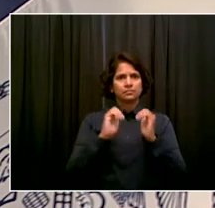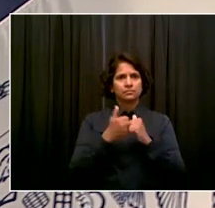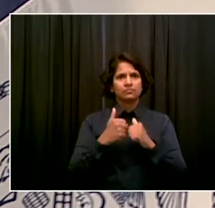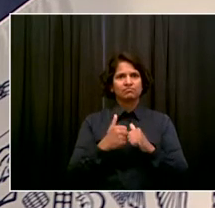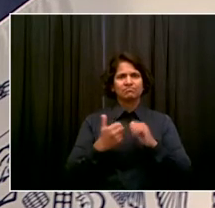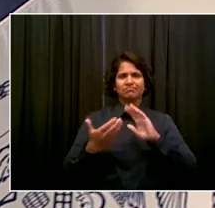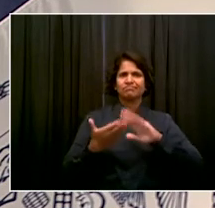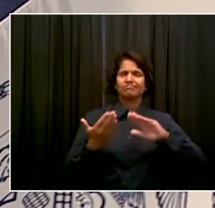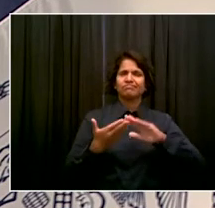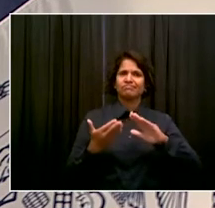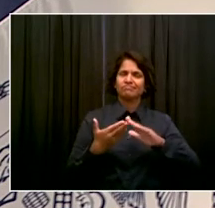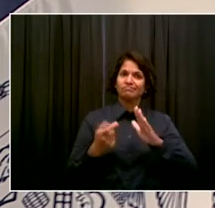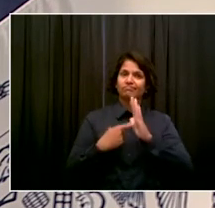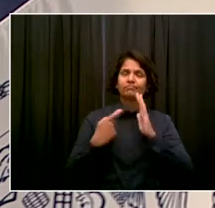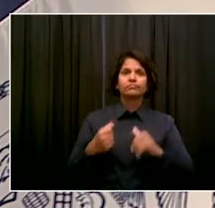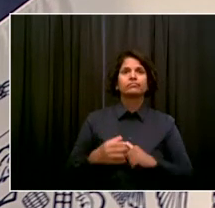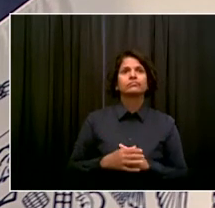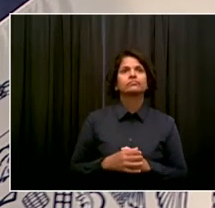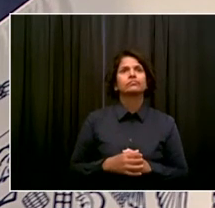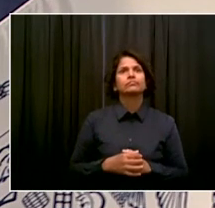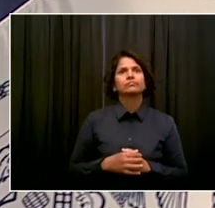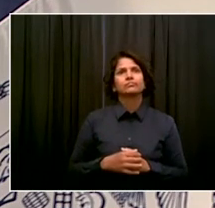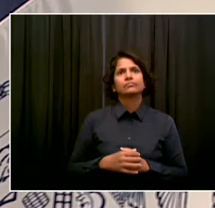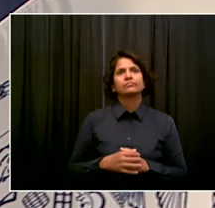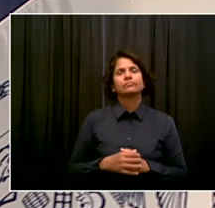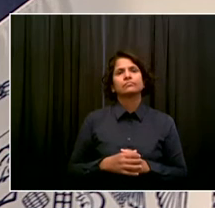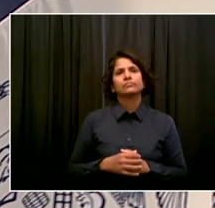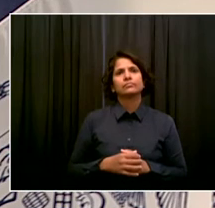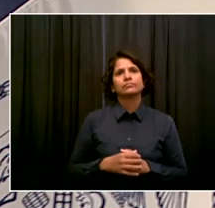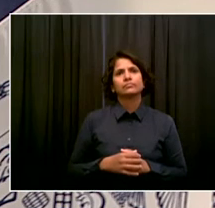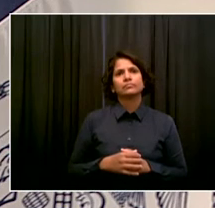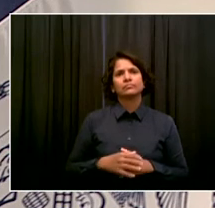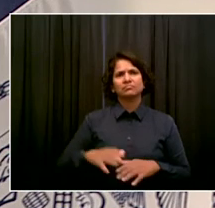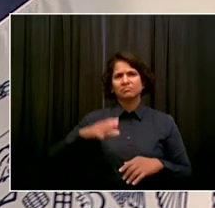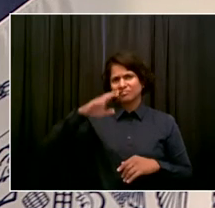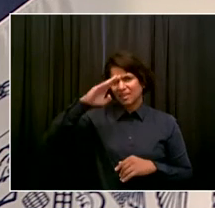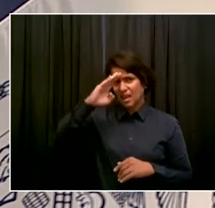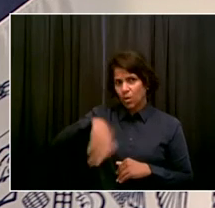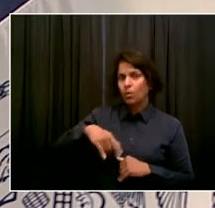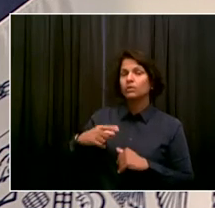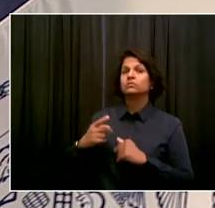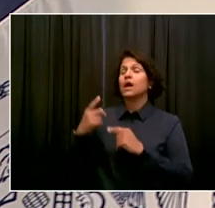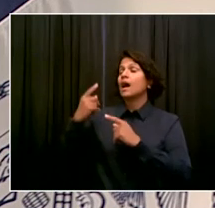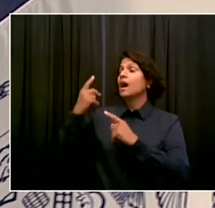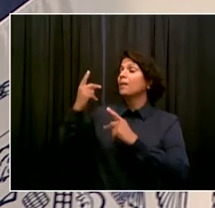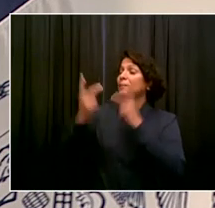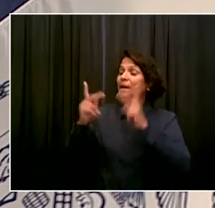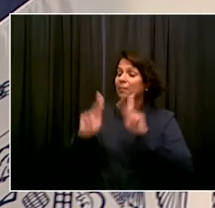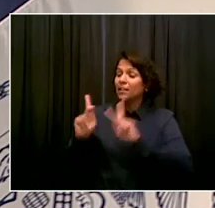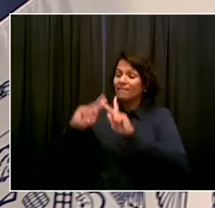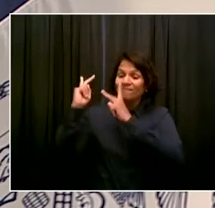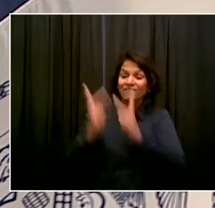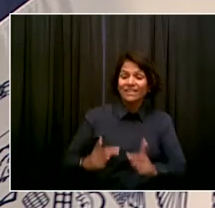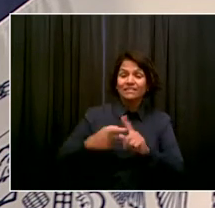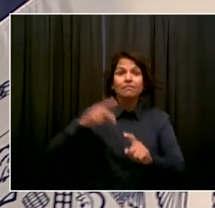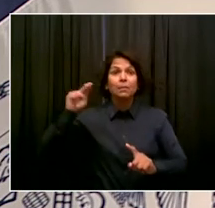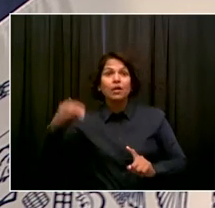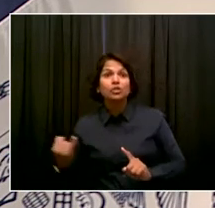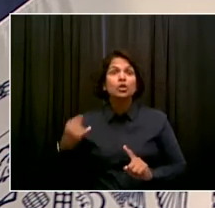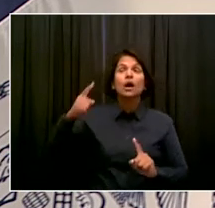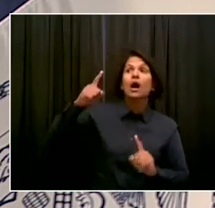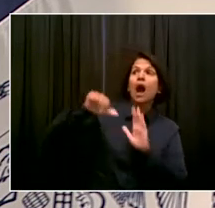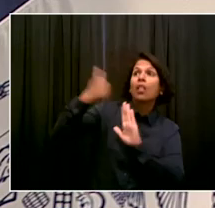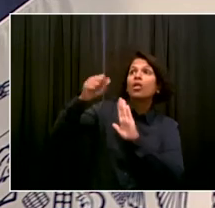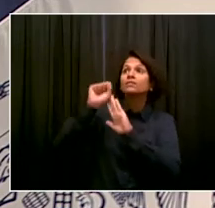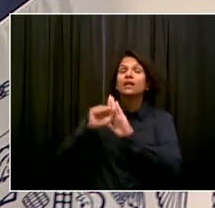you have a lot of people coming here from New Jersey and tourists not from the area, are they going to somehow get this pass, this